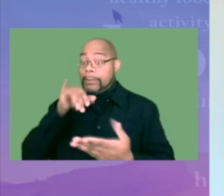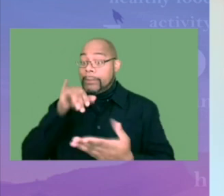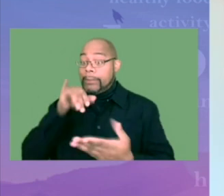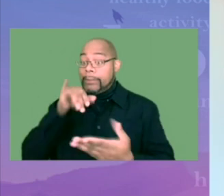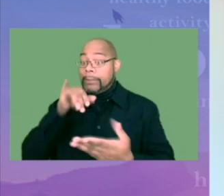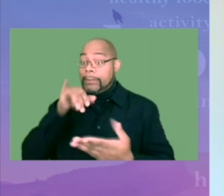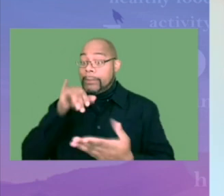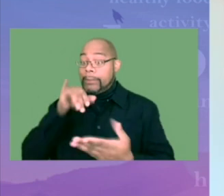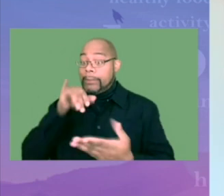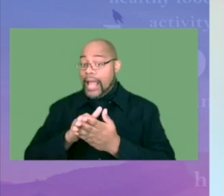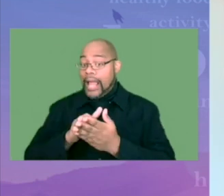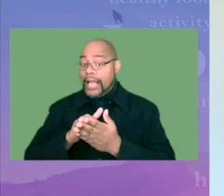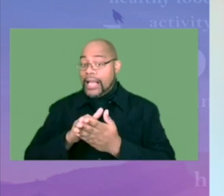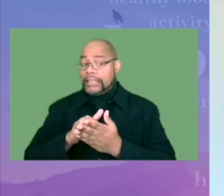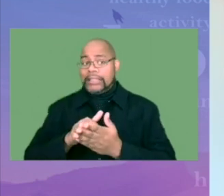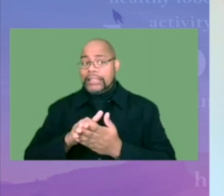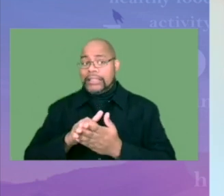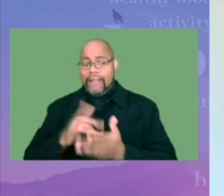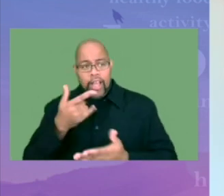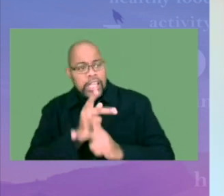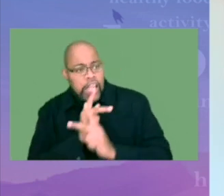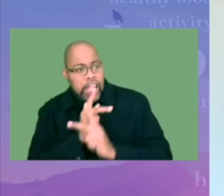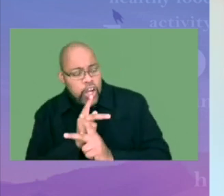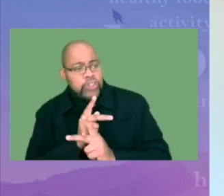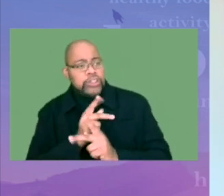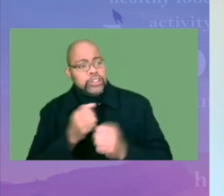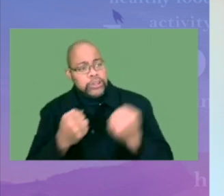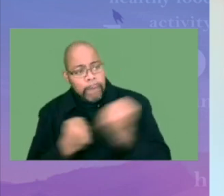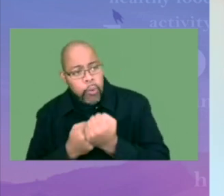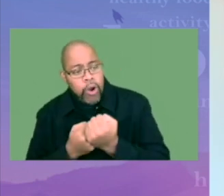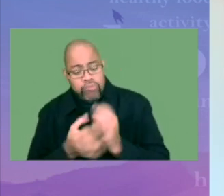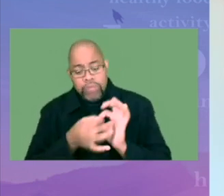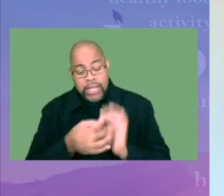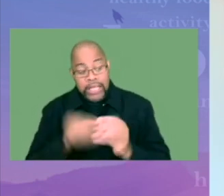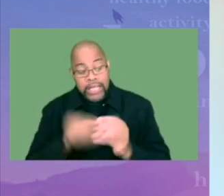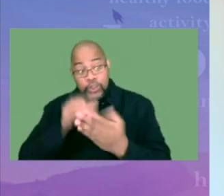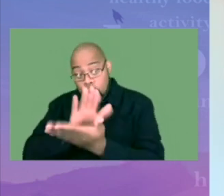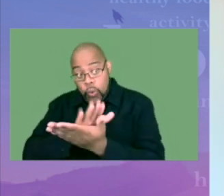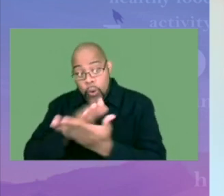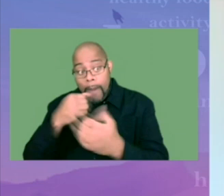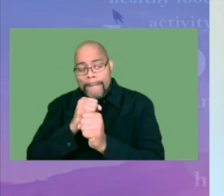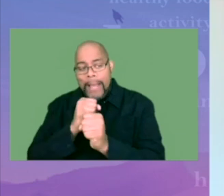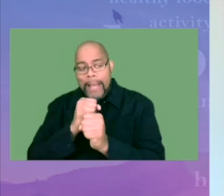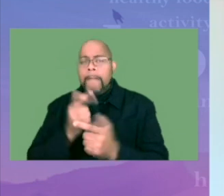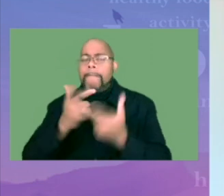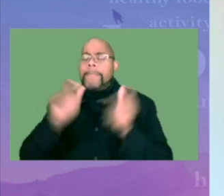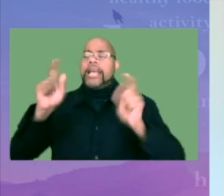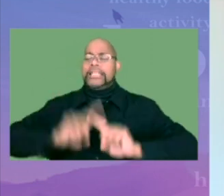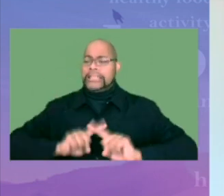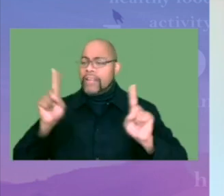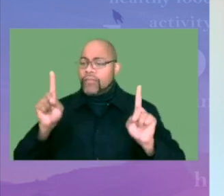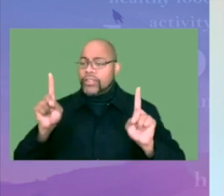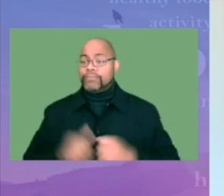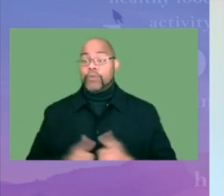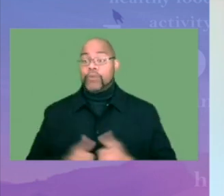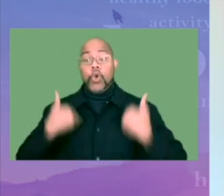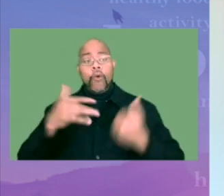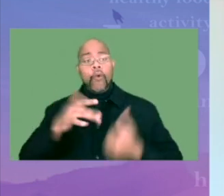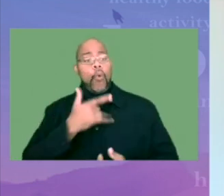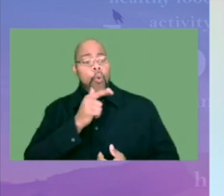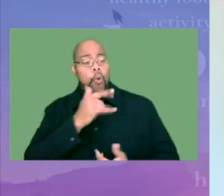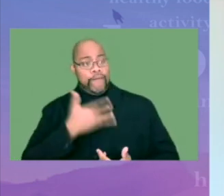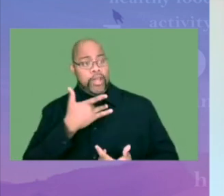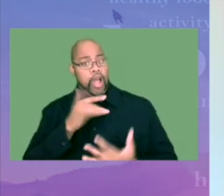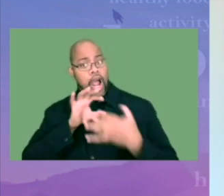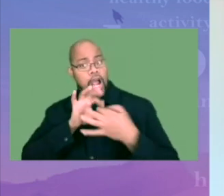is that the same study highlighted that a sense of being cared for, supported, and belonging at school made a world of difference.